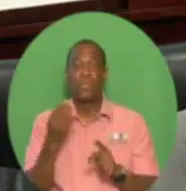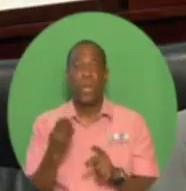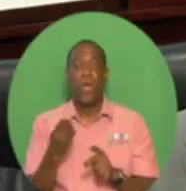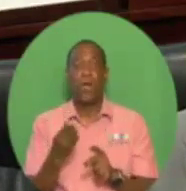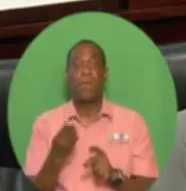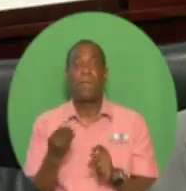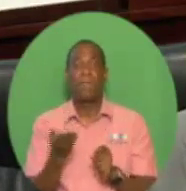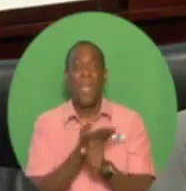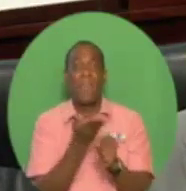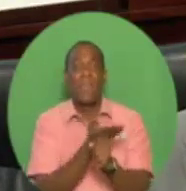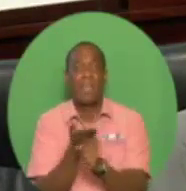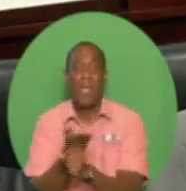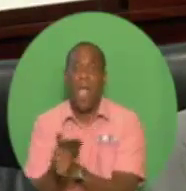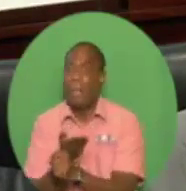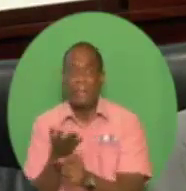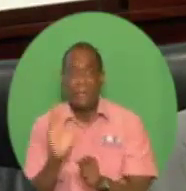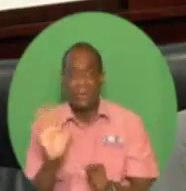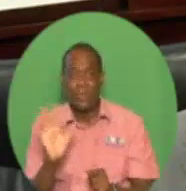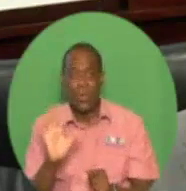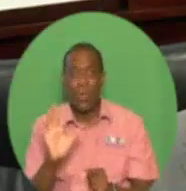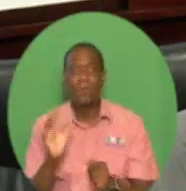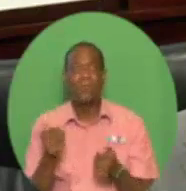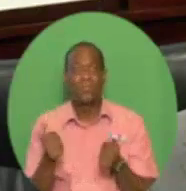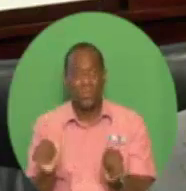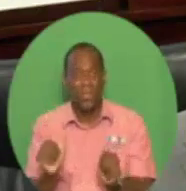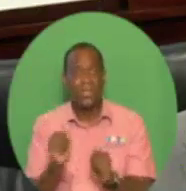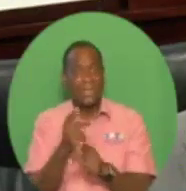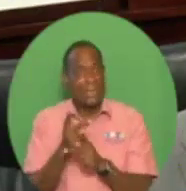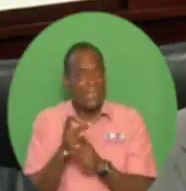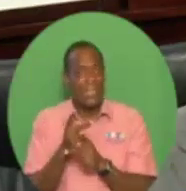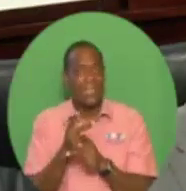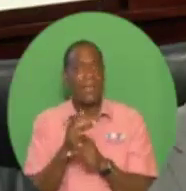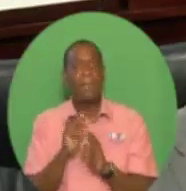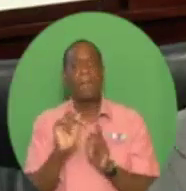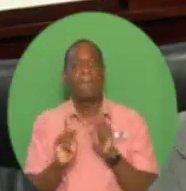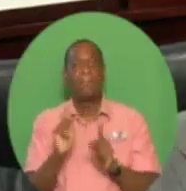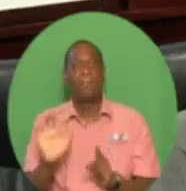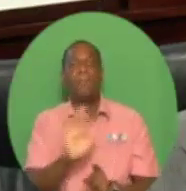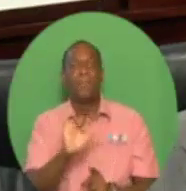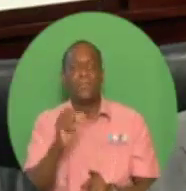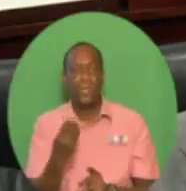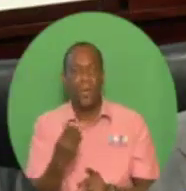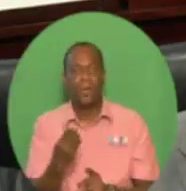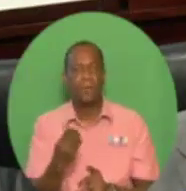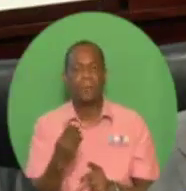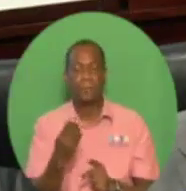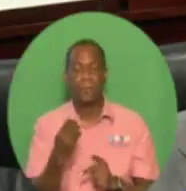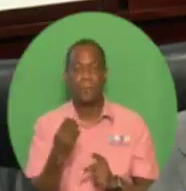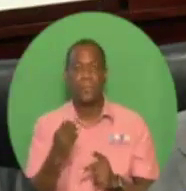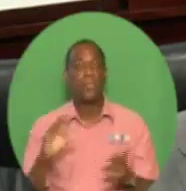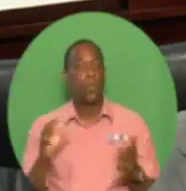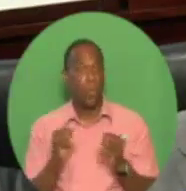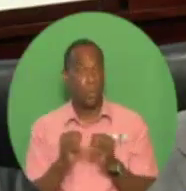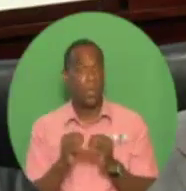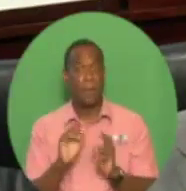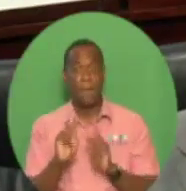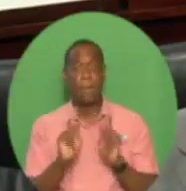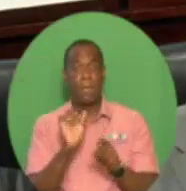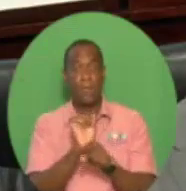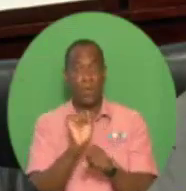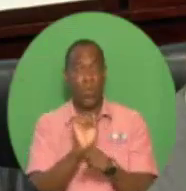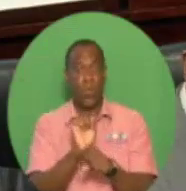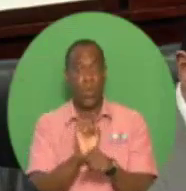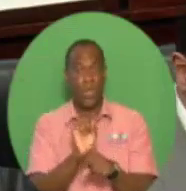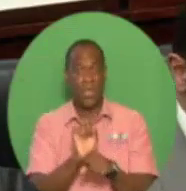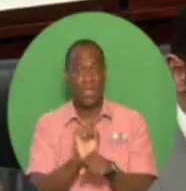that despite our huge financial challenges, the number of employed persons has only decreased marginally